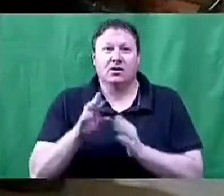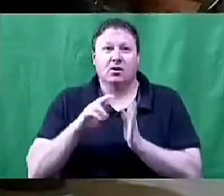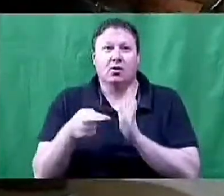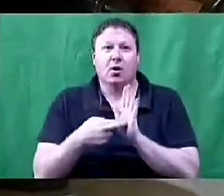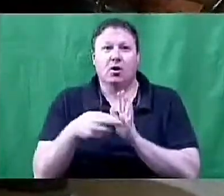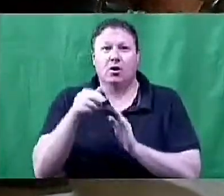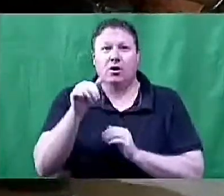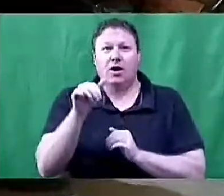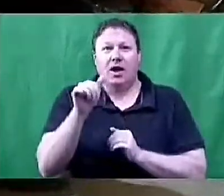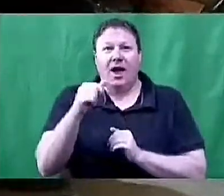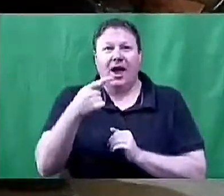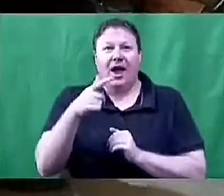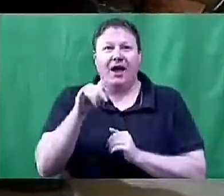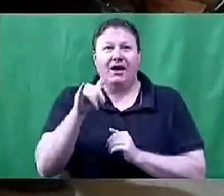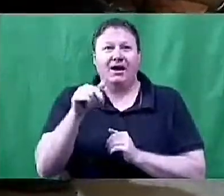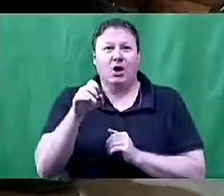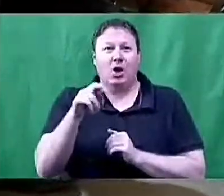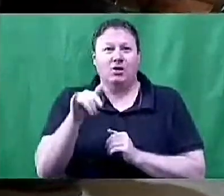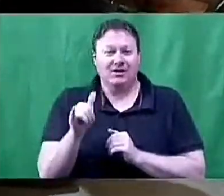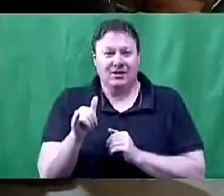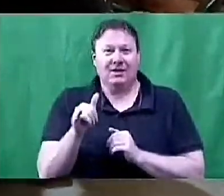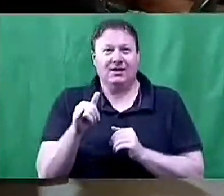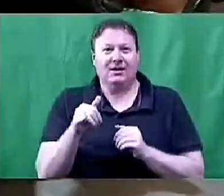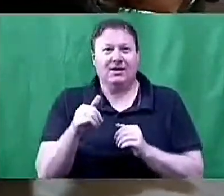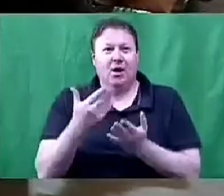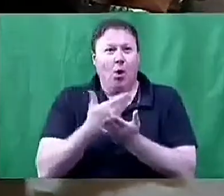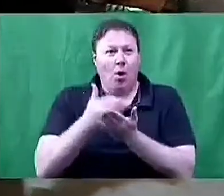Agliotti acquittal out of consideration either.